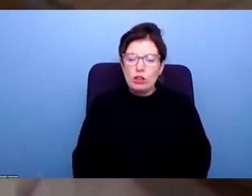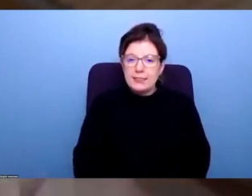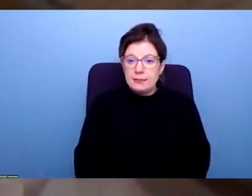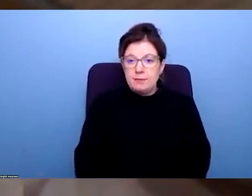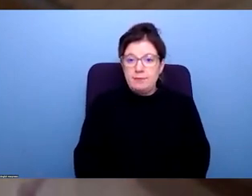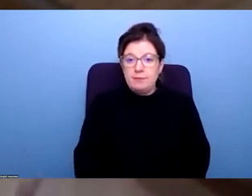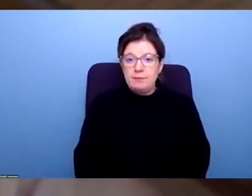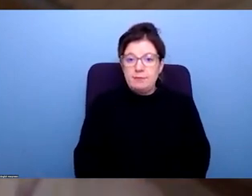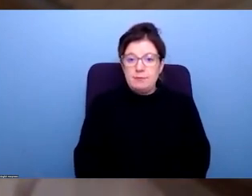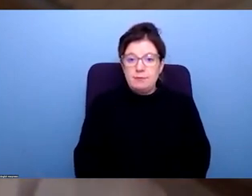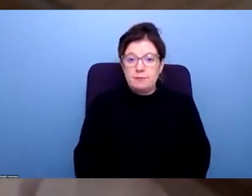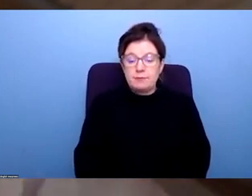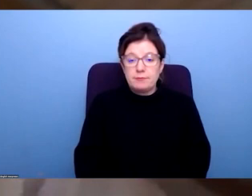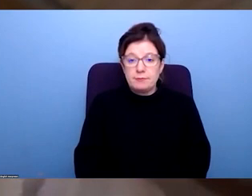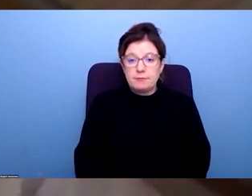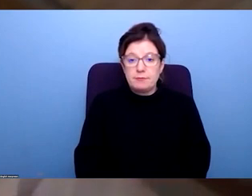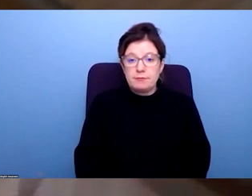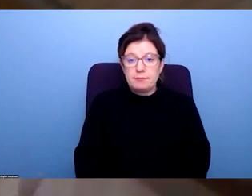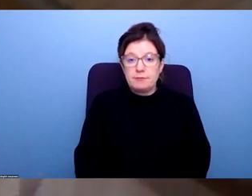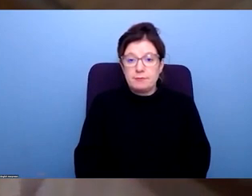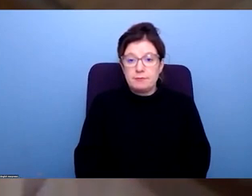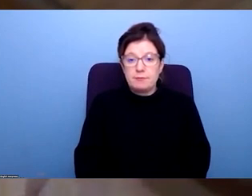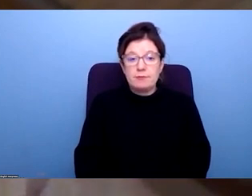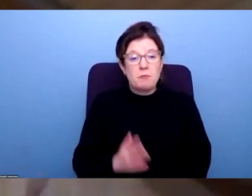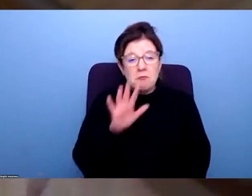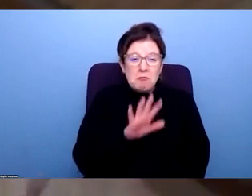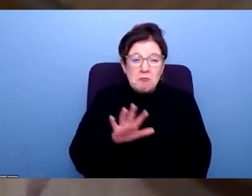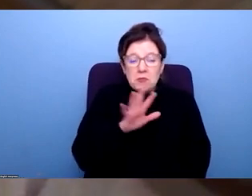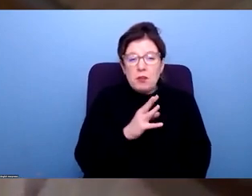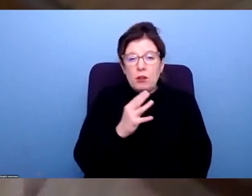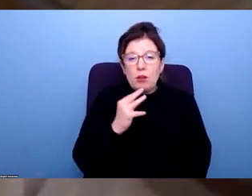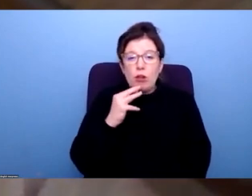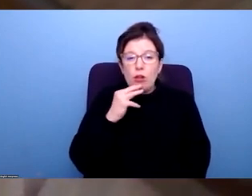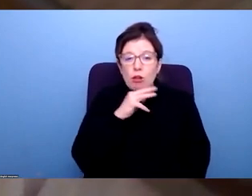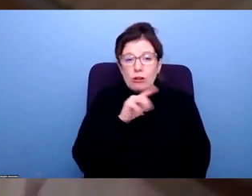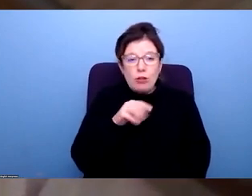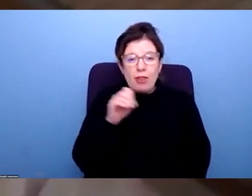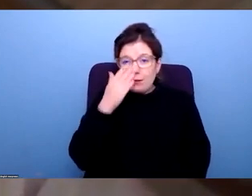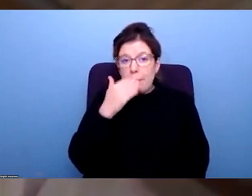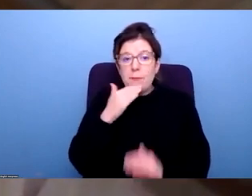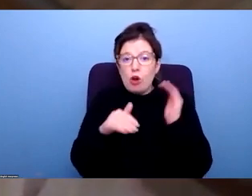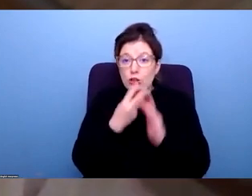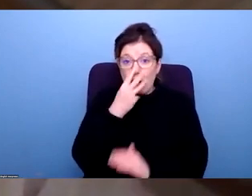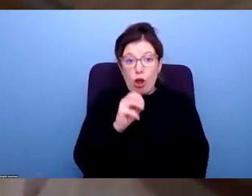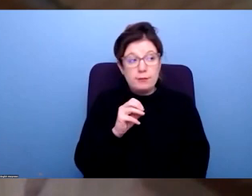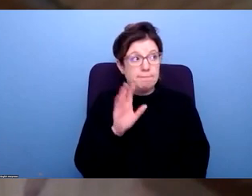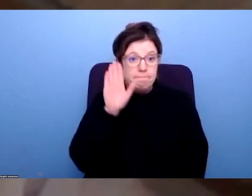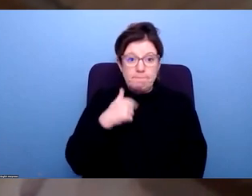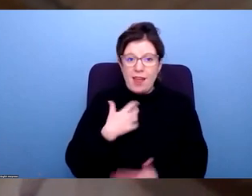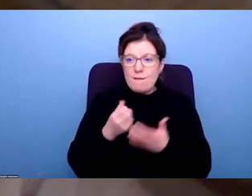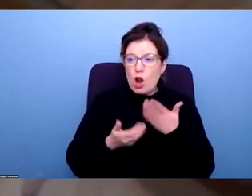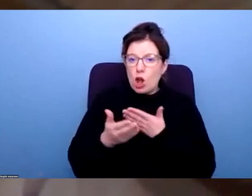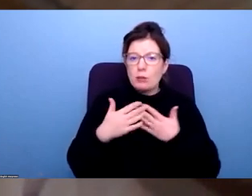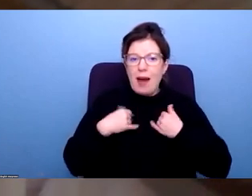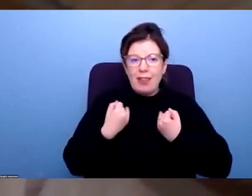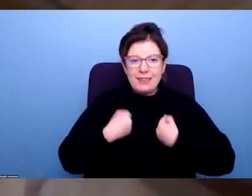we estimate that around there's now around 300,000 people aged under 30 who report having a long term health condition or